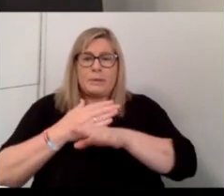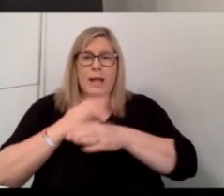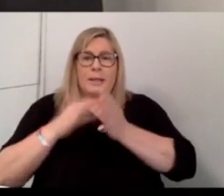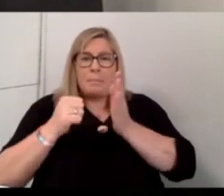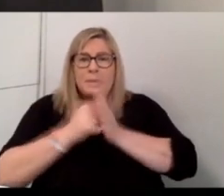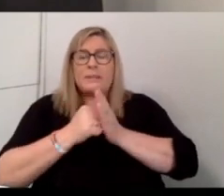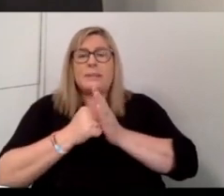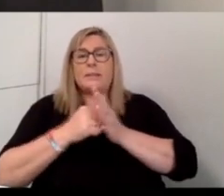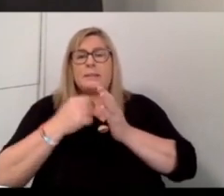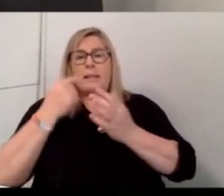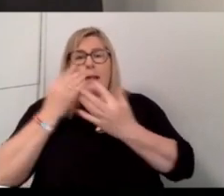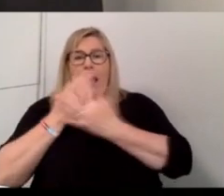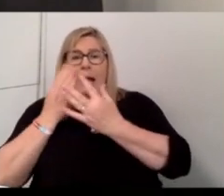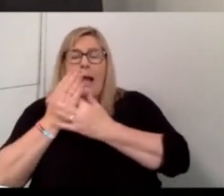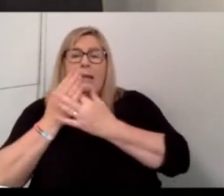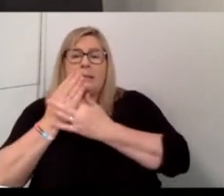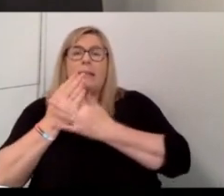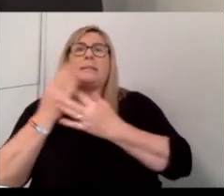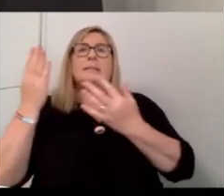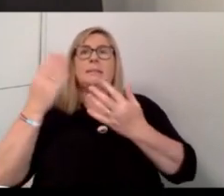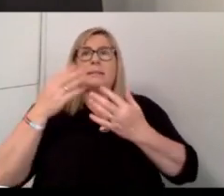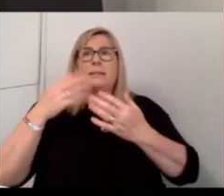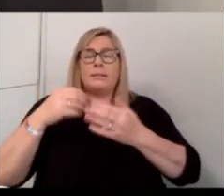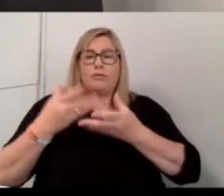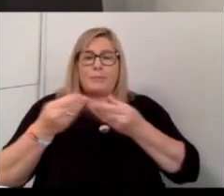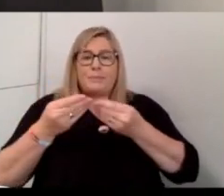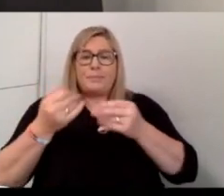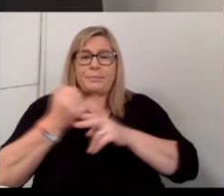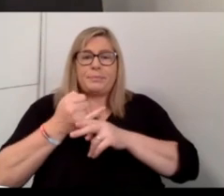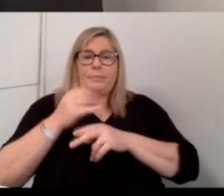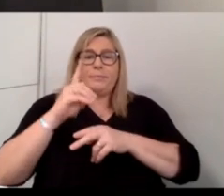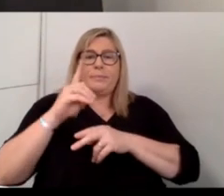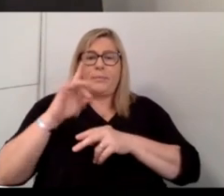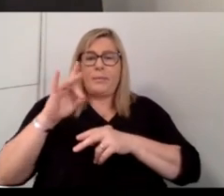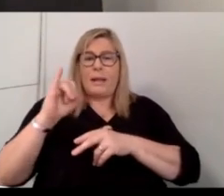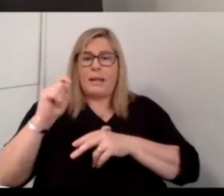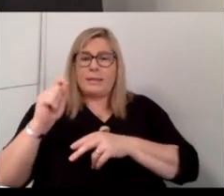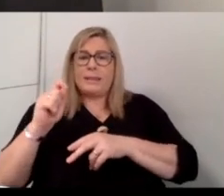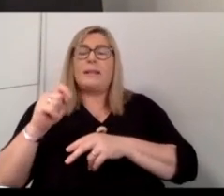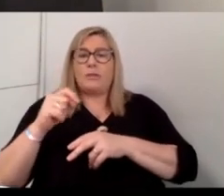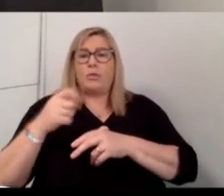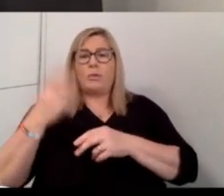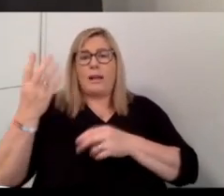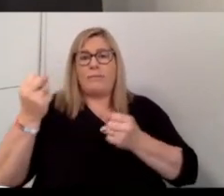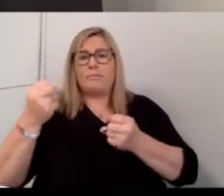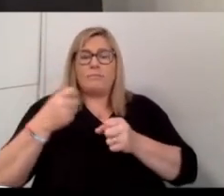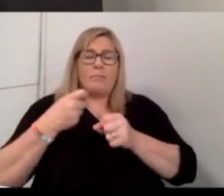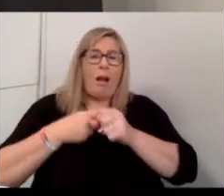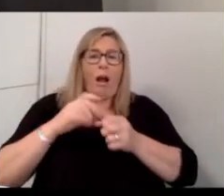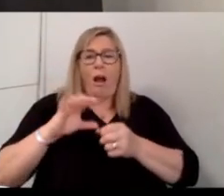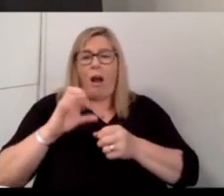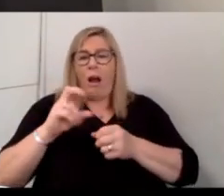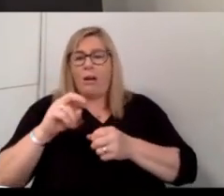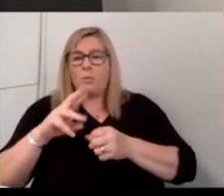resources within DKIT from software development, and hardware engineering technology, neither Alan or I had had those backgrounds.